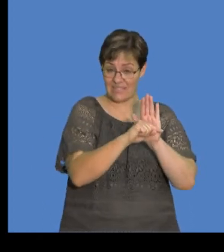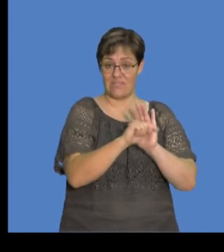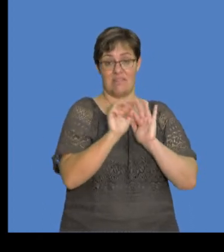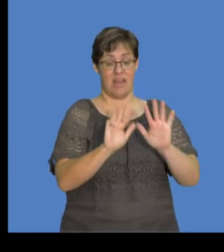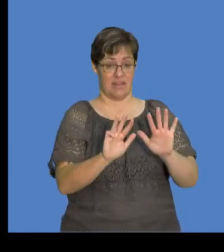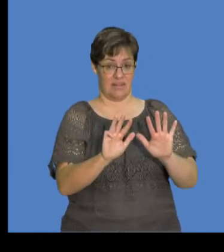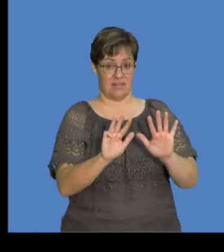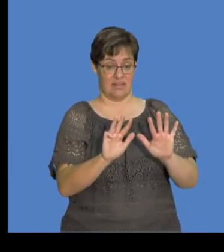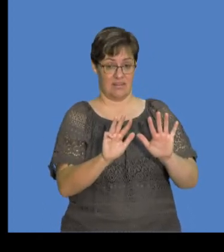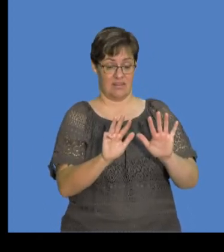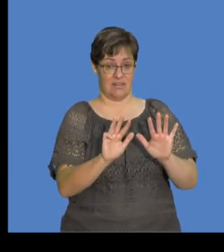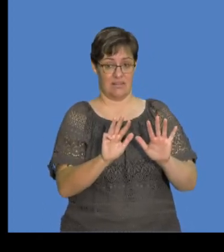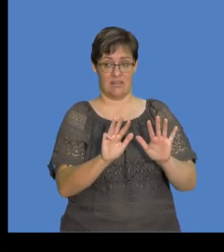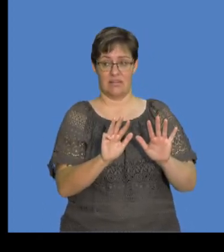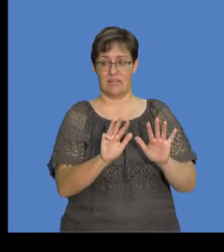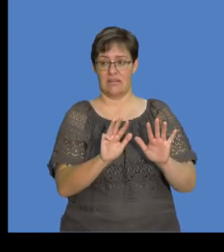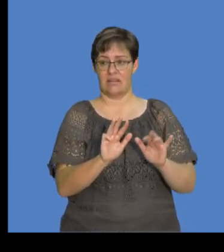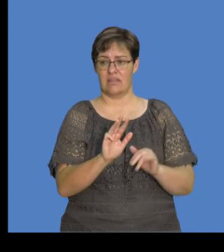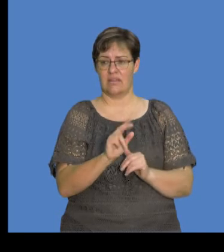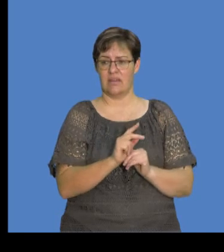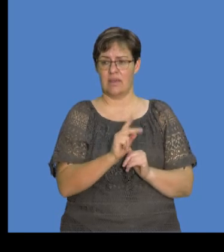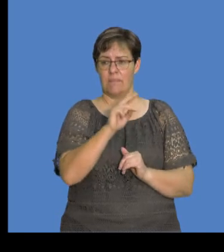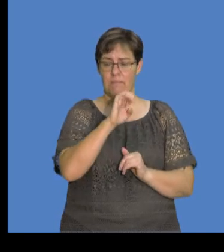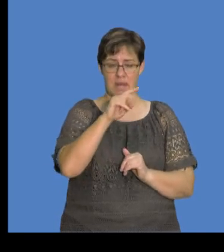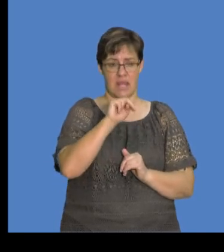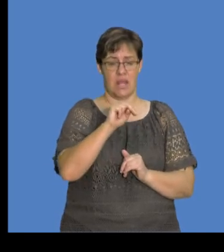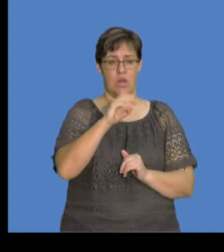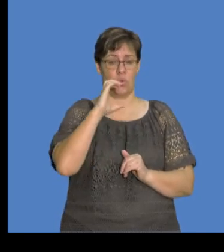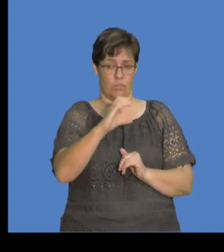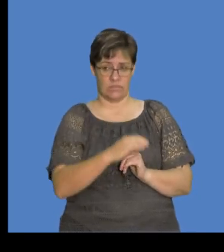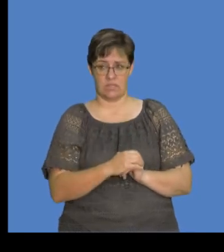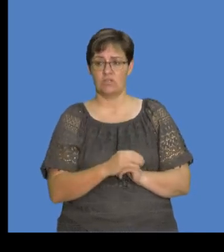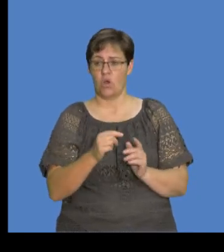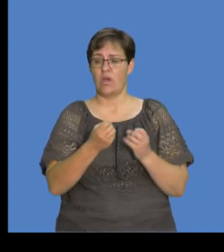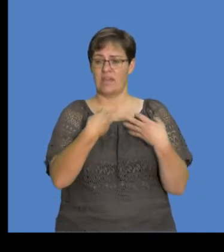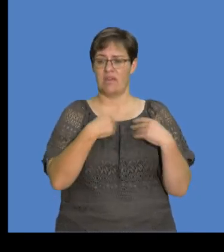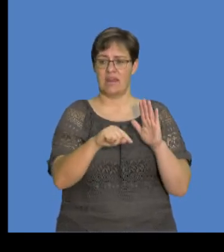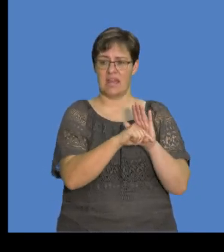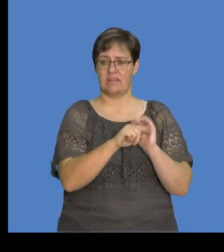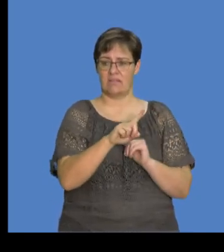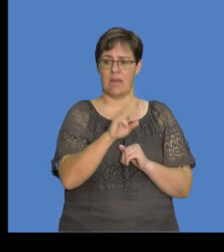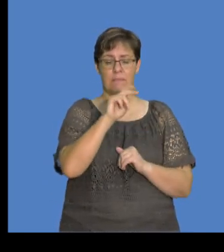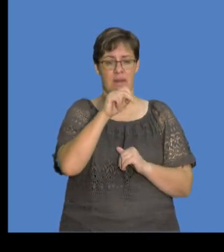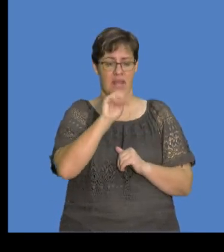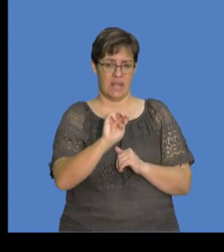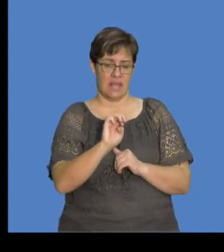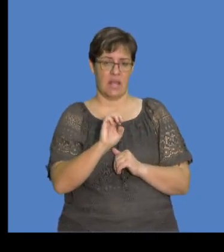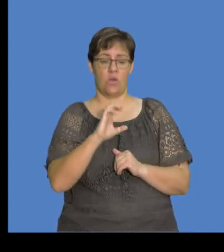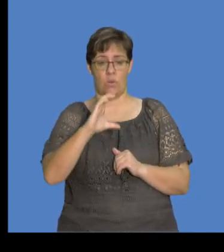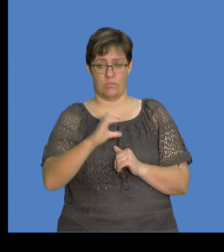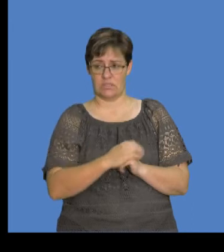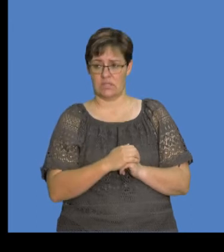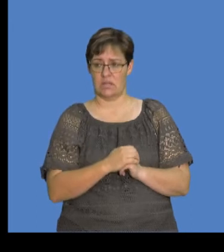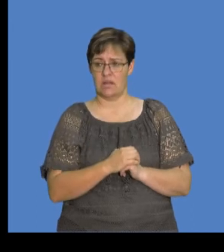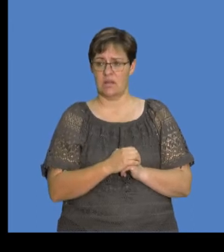millicoulombs plus zero. This gives us what? Negative 9 millicoulombs. So that's our Q net,